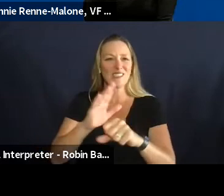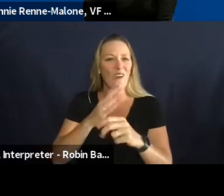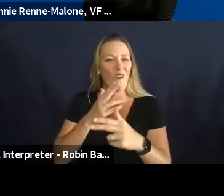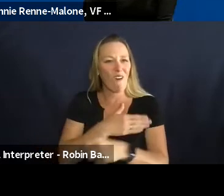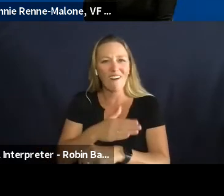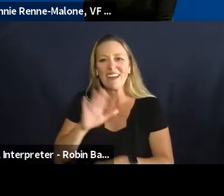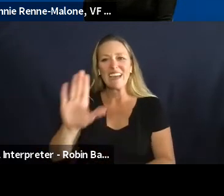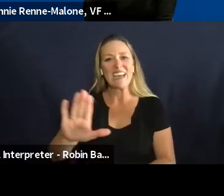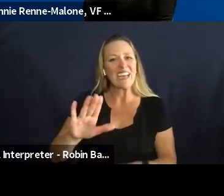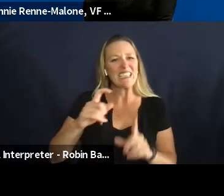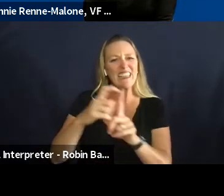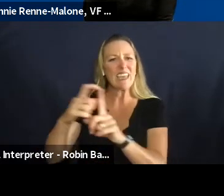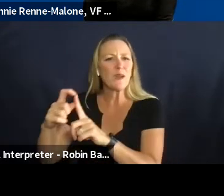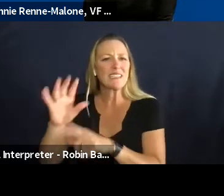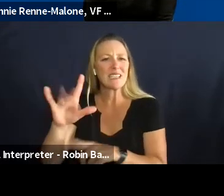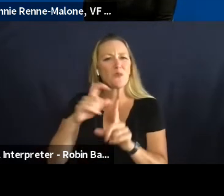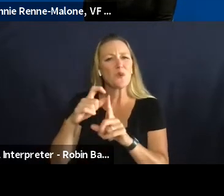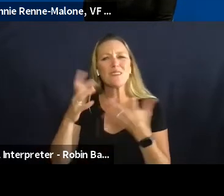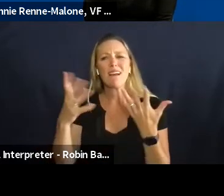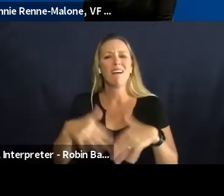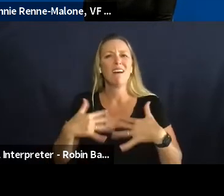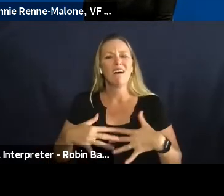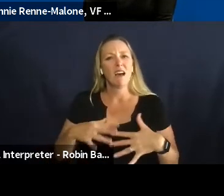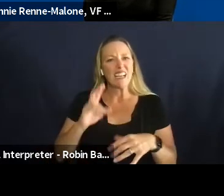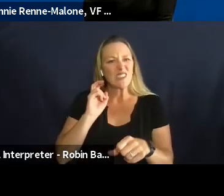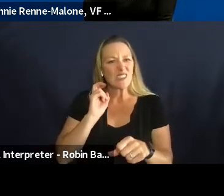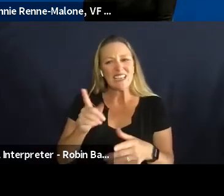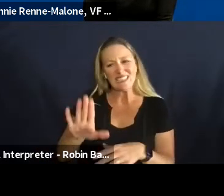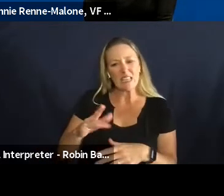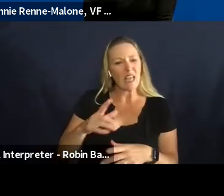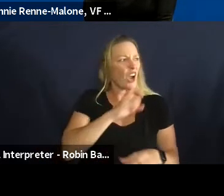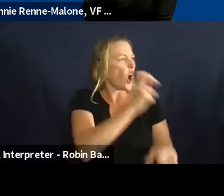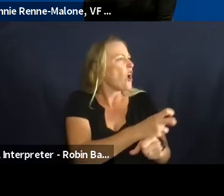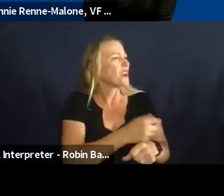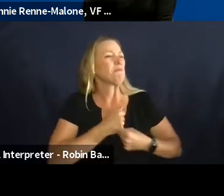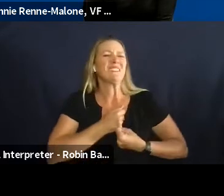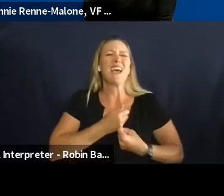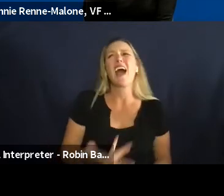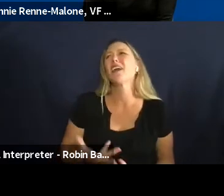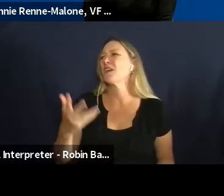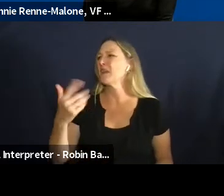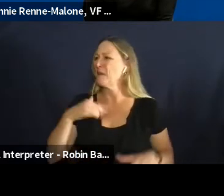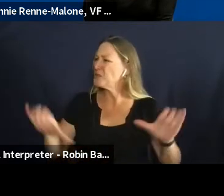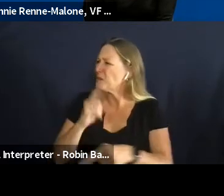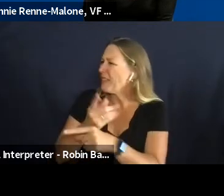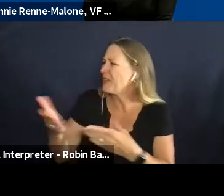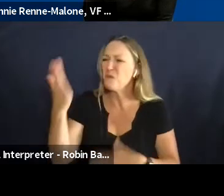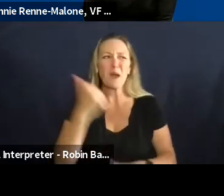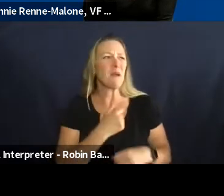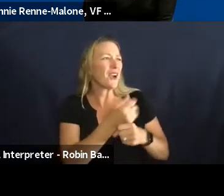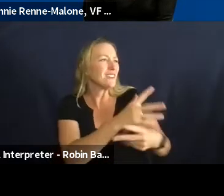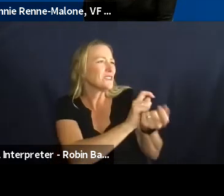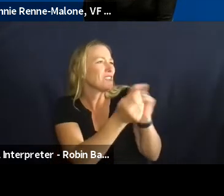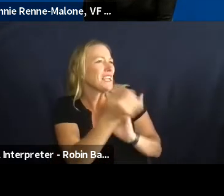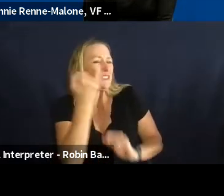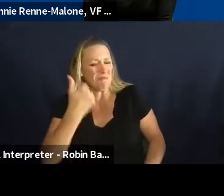and listening to his words it's like it's hard it's tiring and like am i doing the right thing is this the right thing and why am i trying to create all this change if i can barely